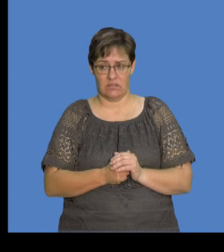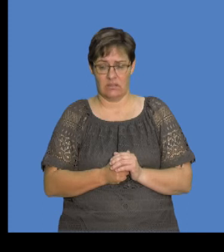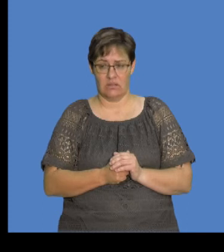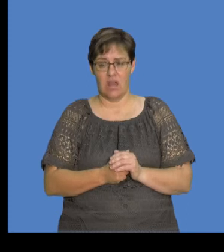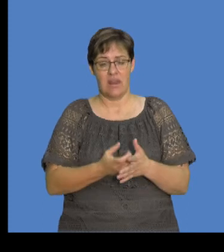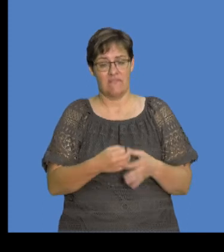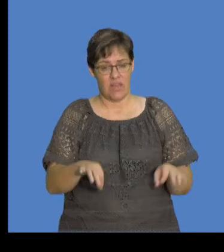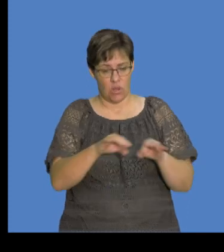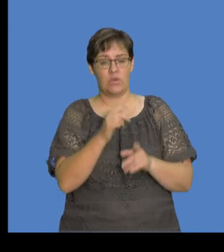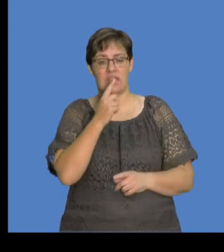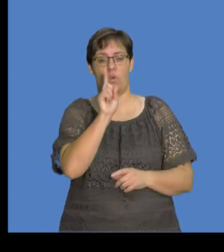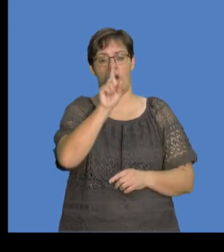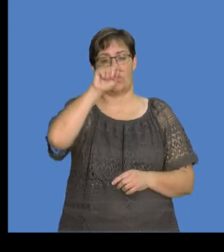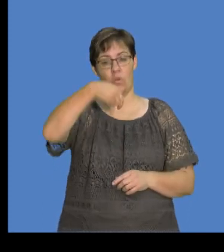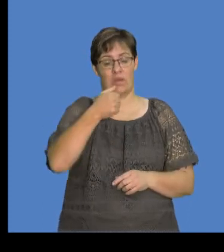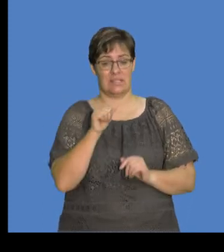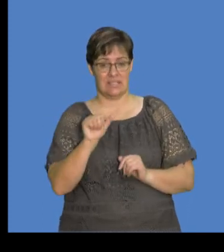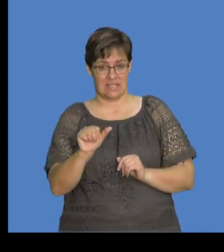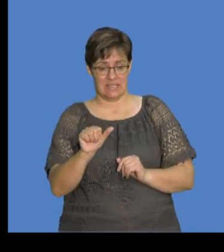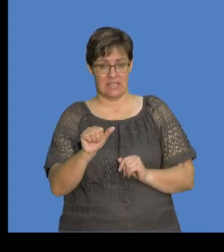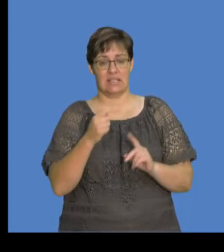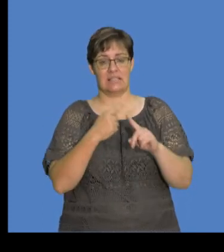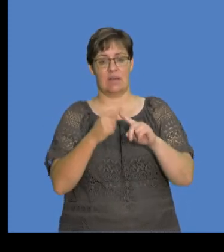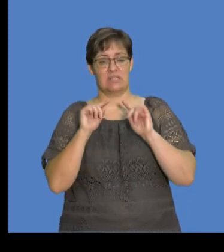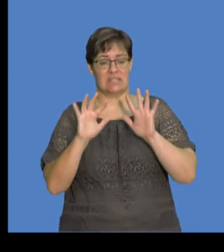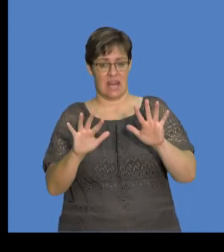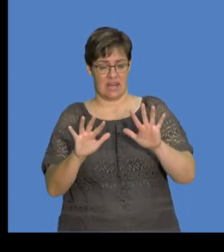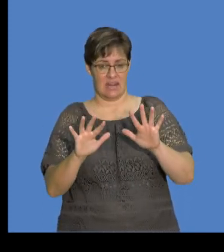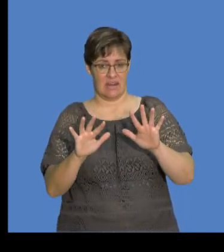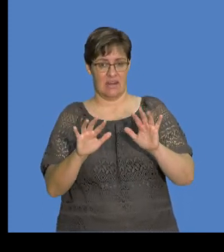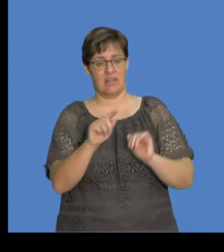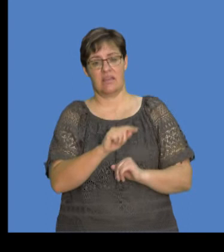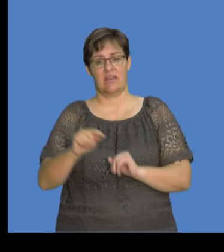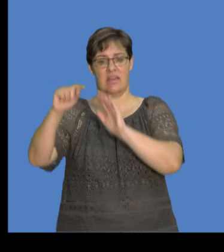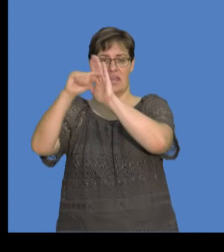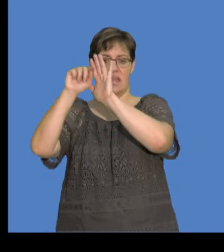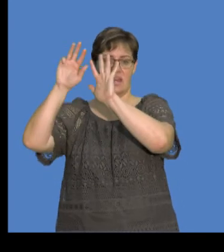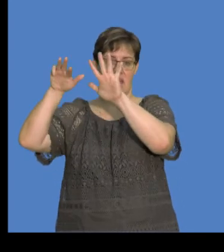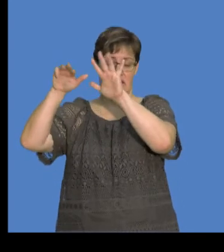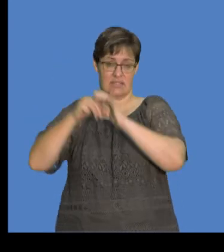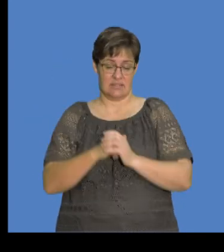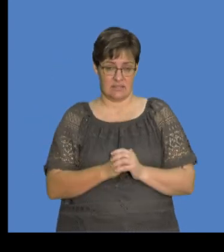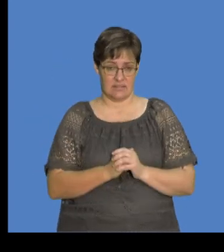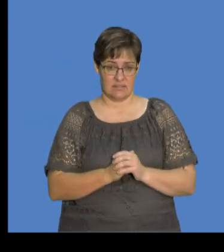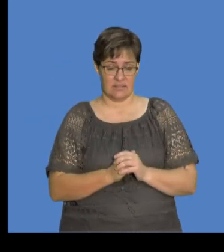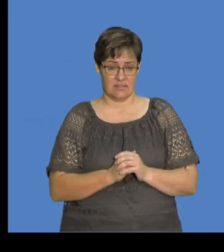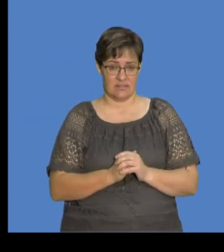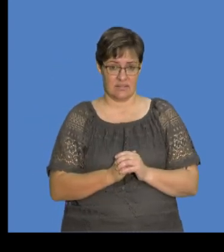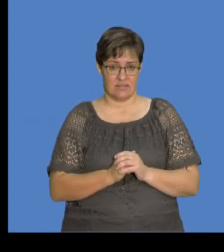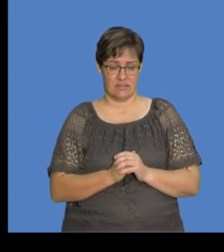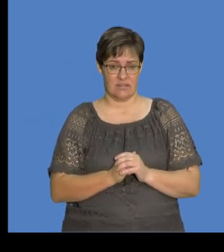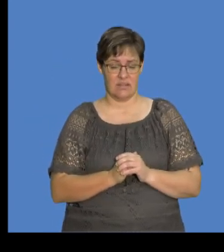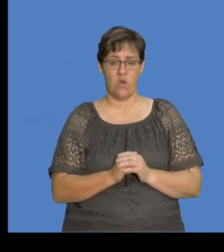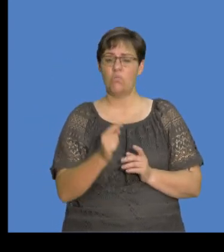value and put 1.6 times 10 exponent negative 19, right? So